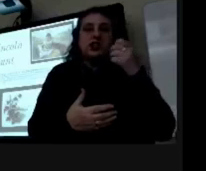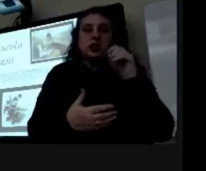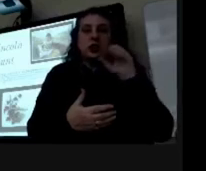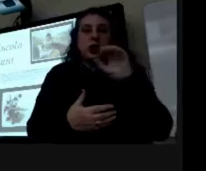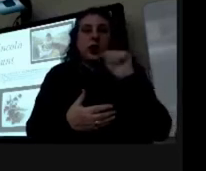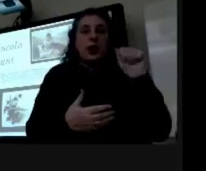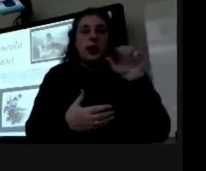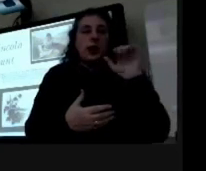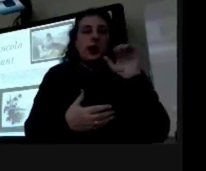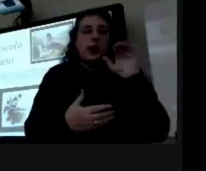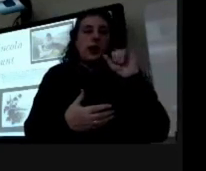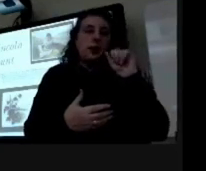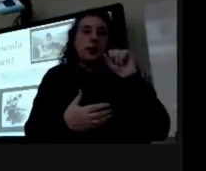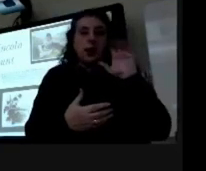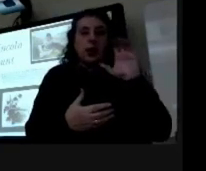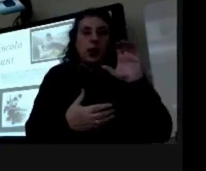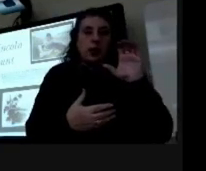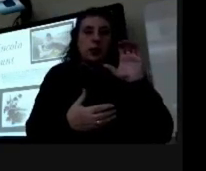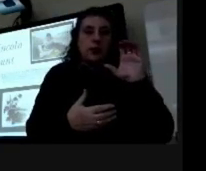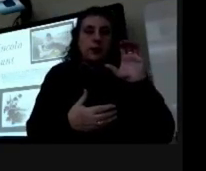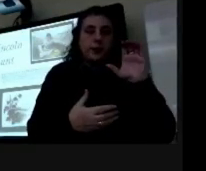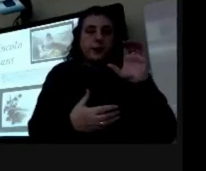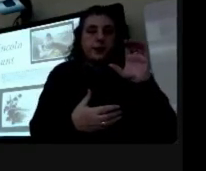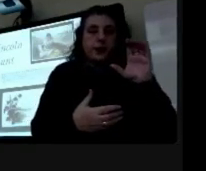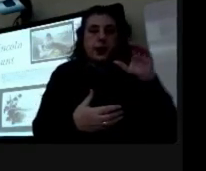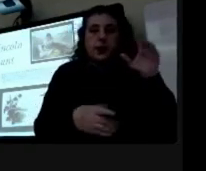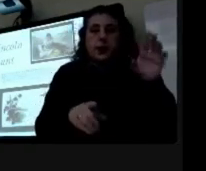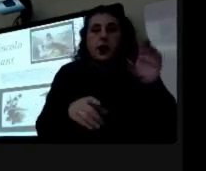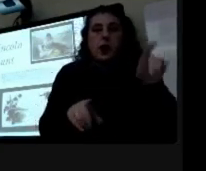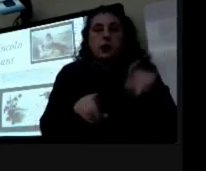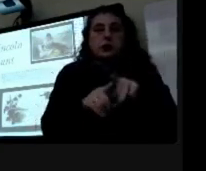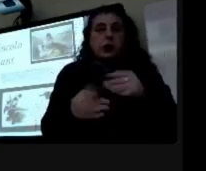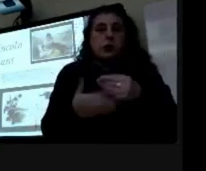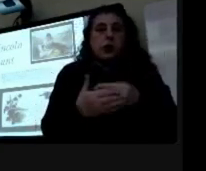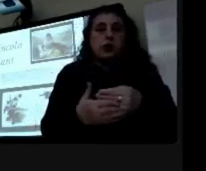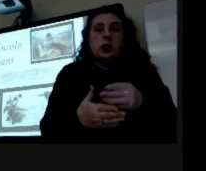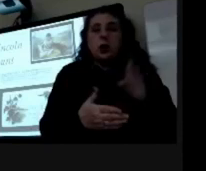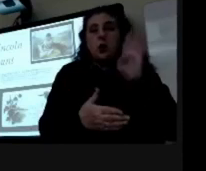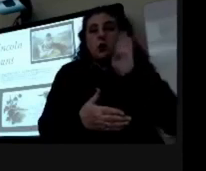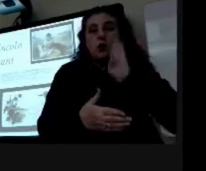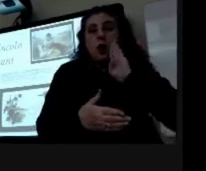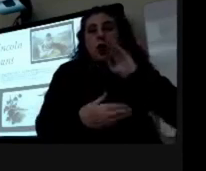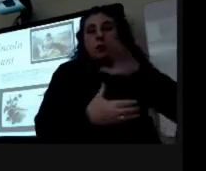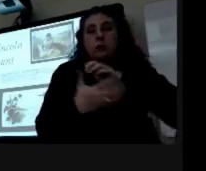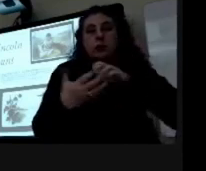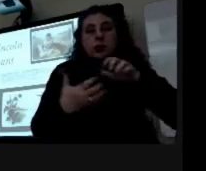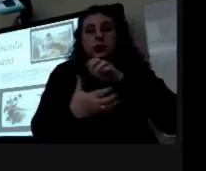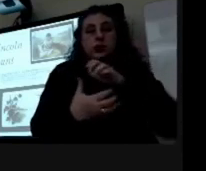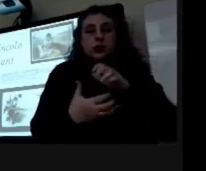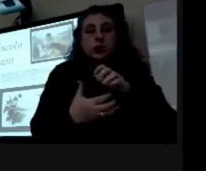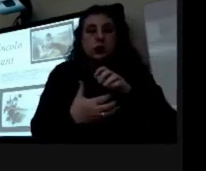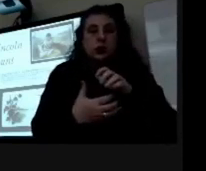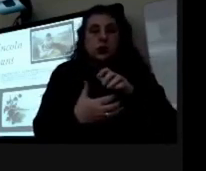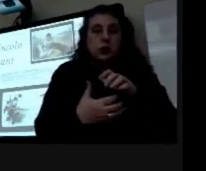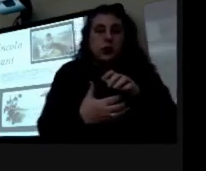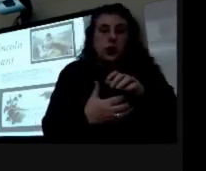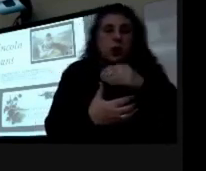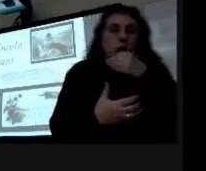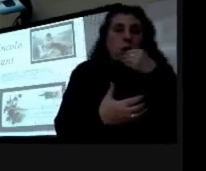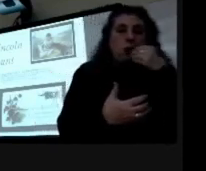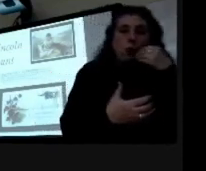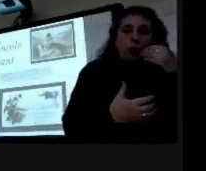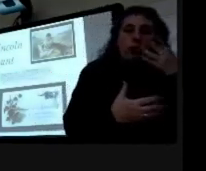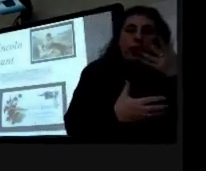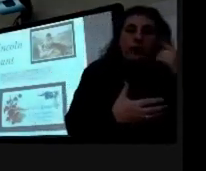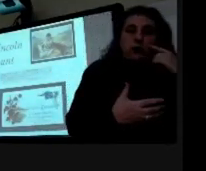called brown mixture which was corno and diller's own remedy for coughs and colds it contained polarized gum arabic